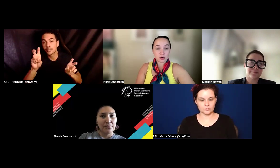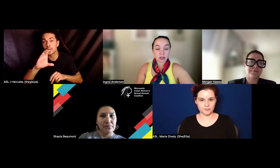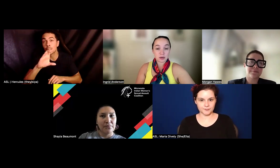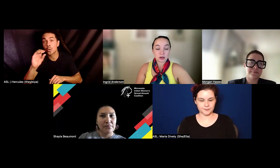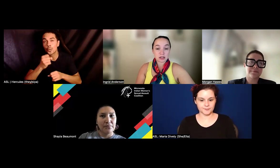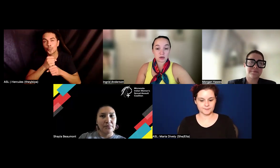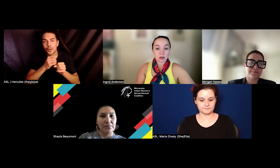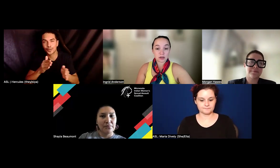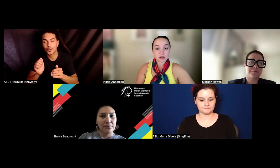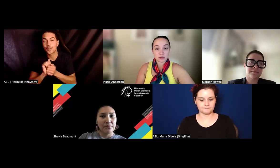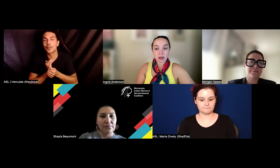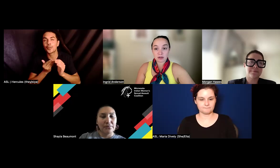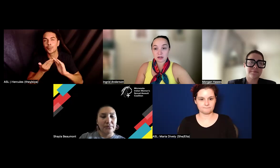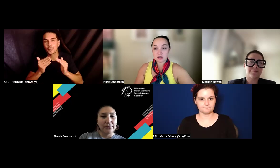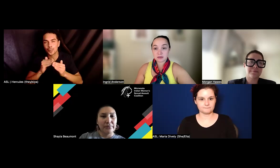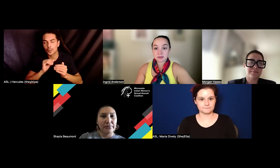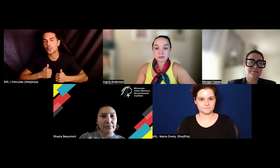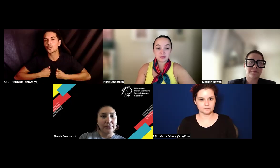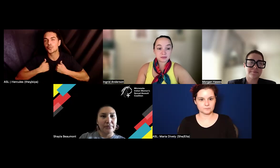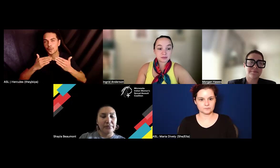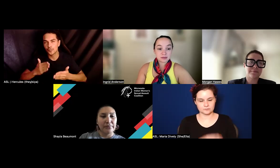with our own communities and with survivors.